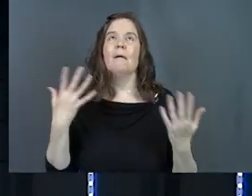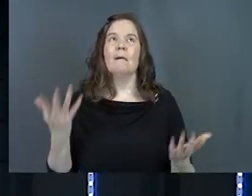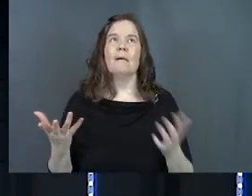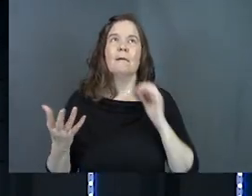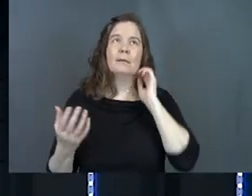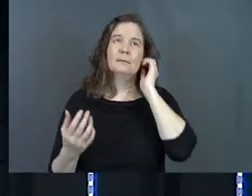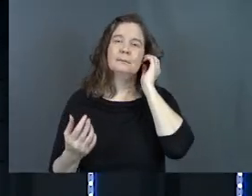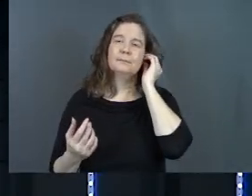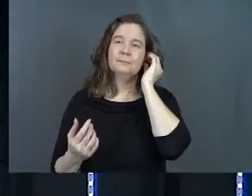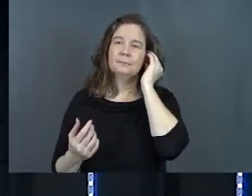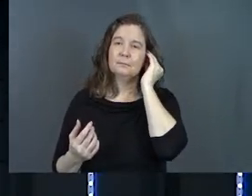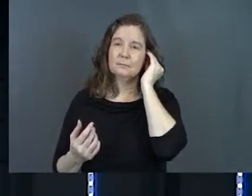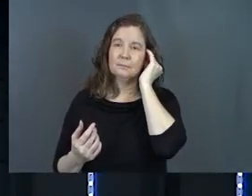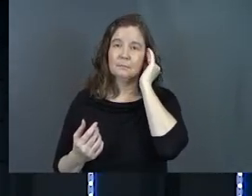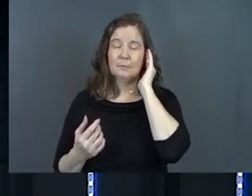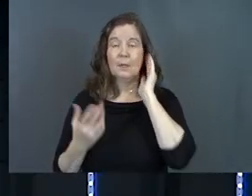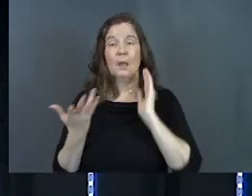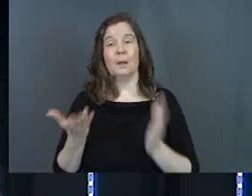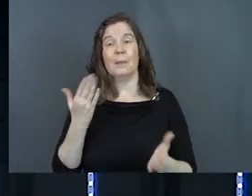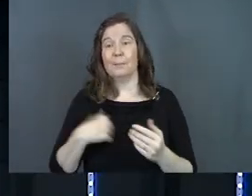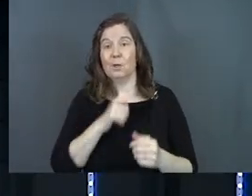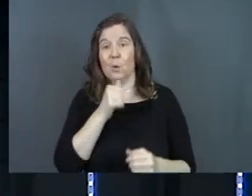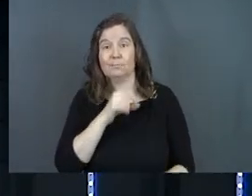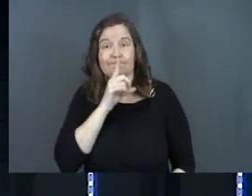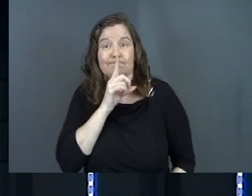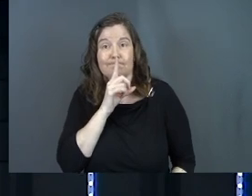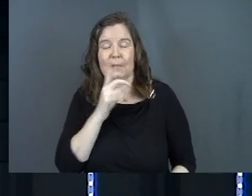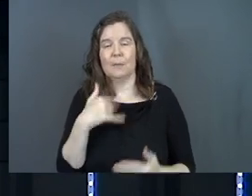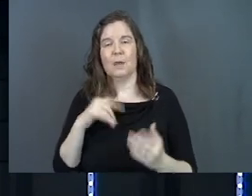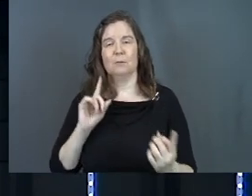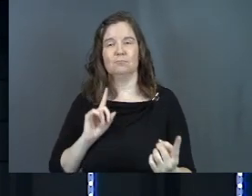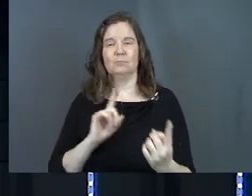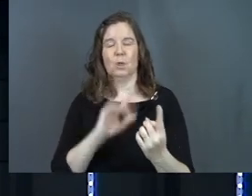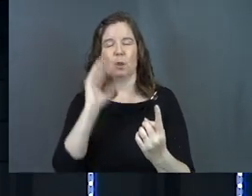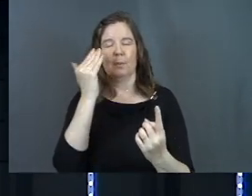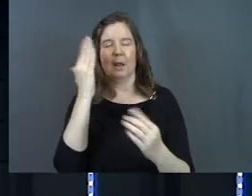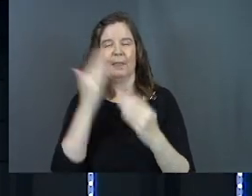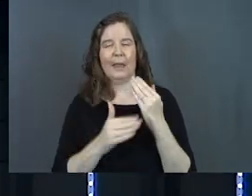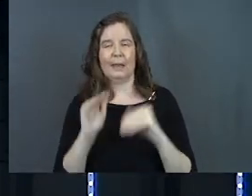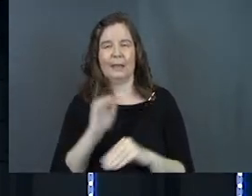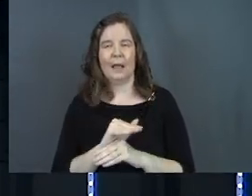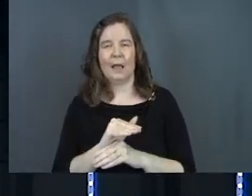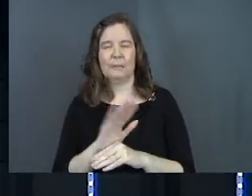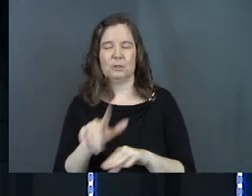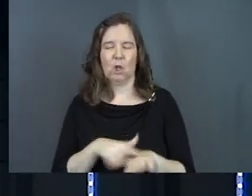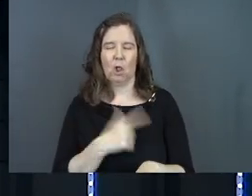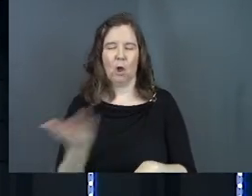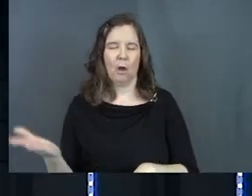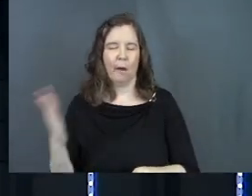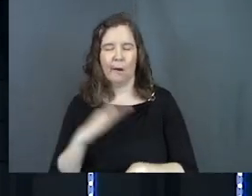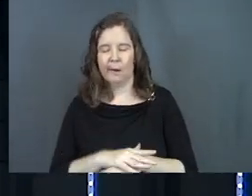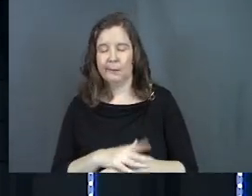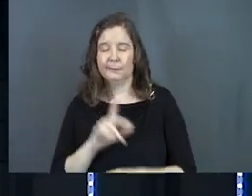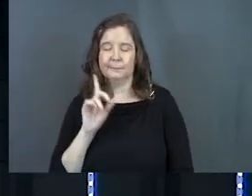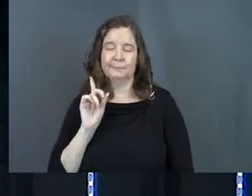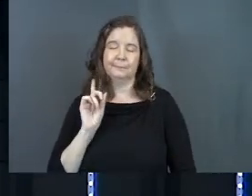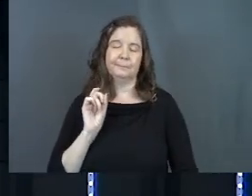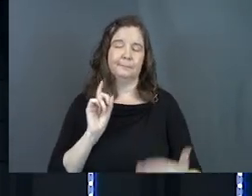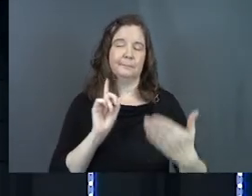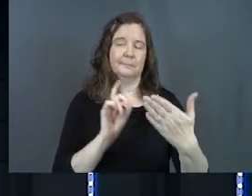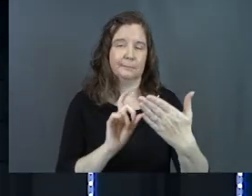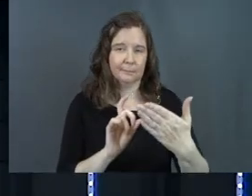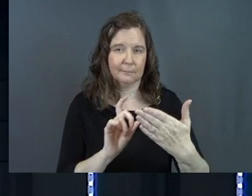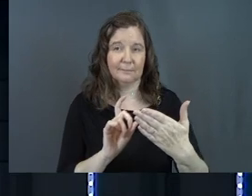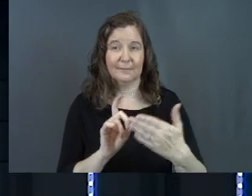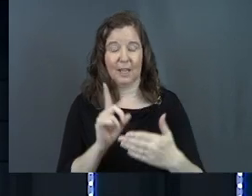And maybe nobody's told you about it. And maybe you walk up to that mirror at the end of the night, it's been a long day, and and, you know,